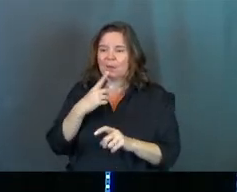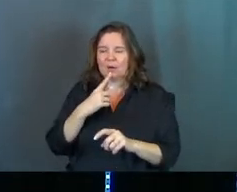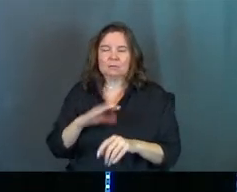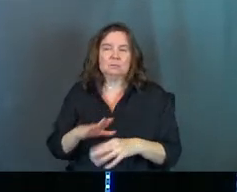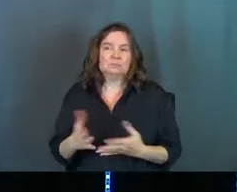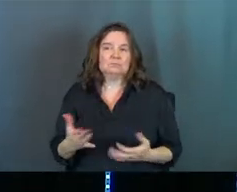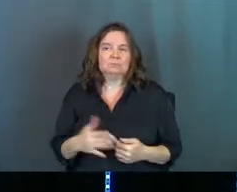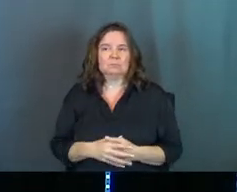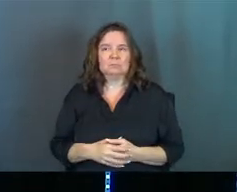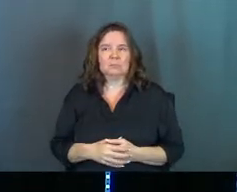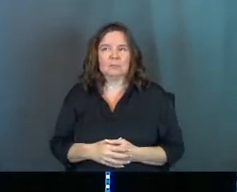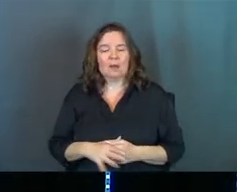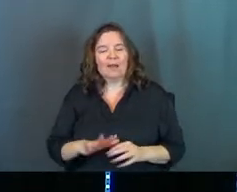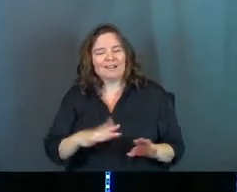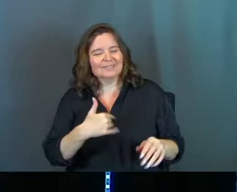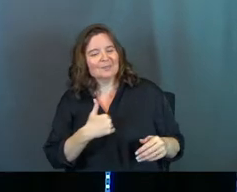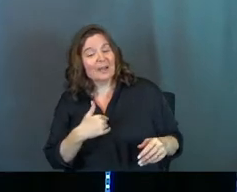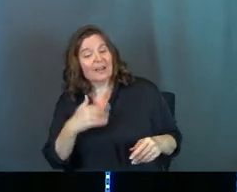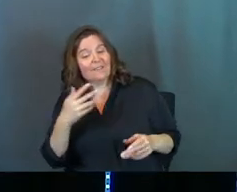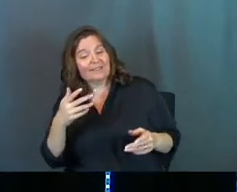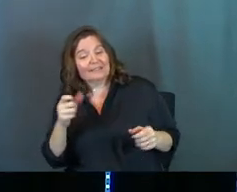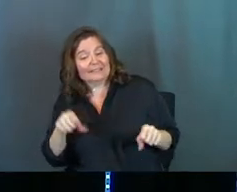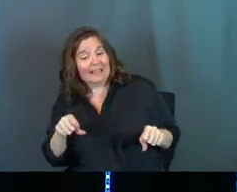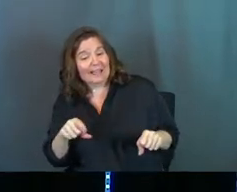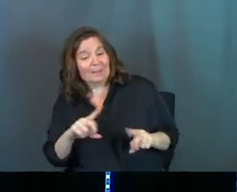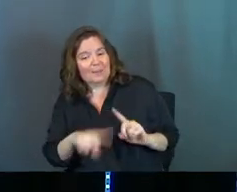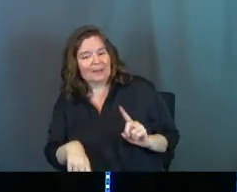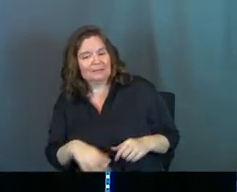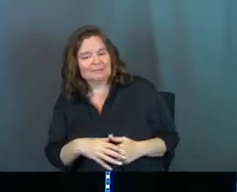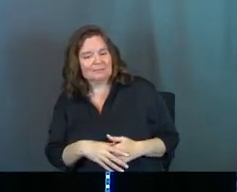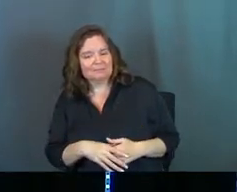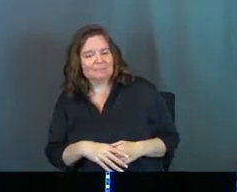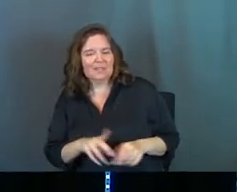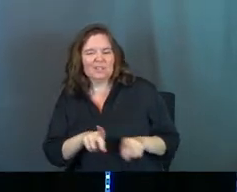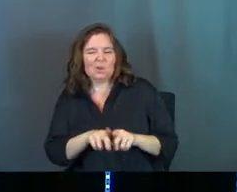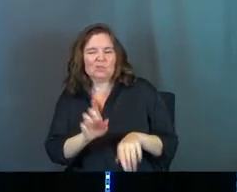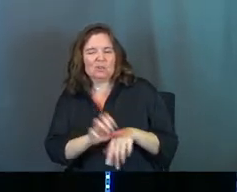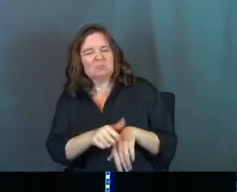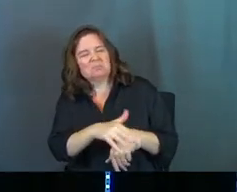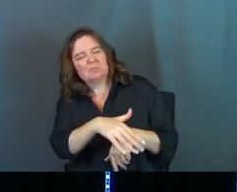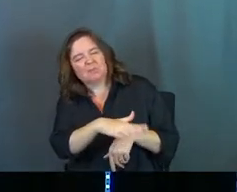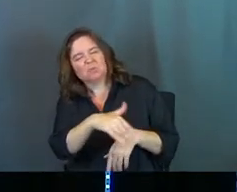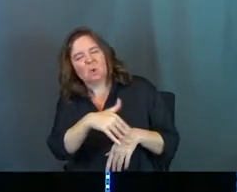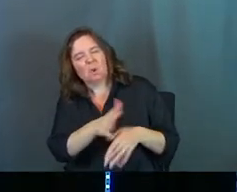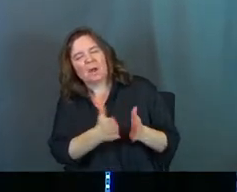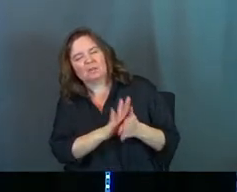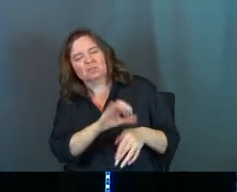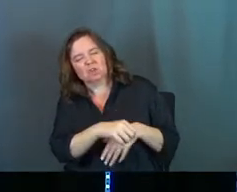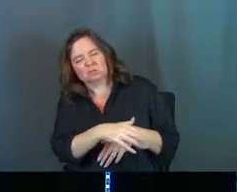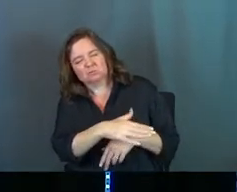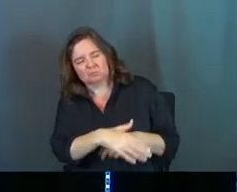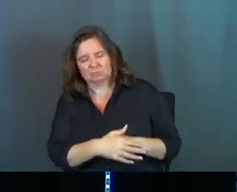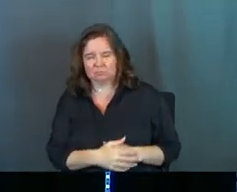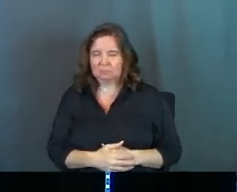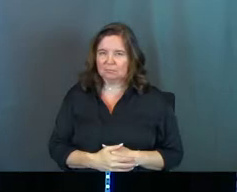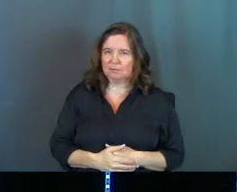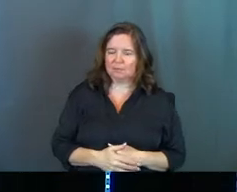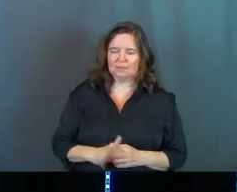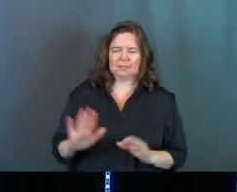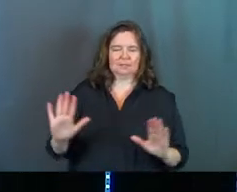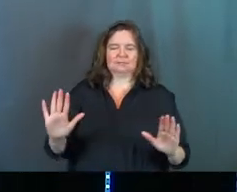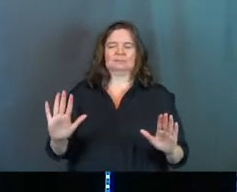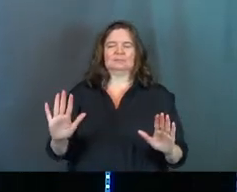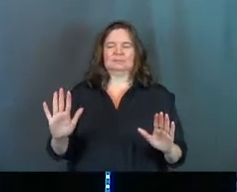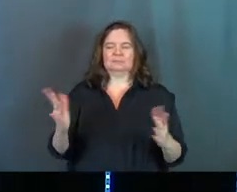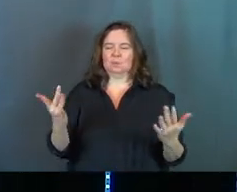these families are doing is they're going, hey, we have the means, Aunt Sue, but there's also the church. Maybe you should just go ask them. And it's like, hold